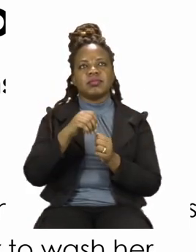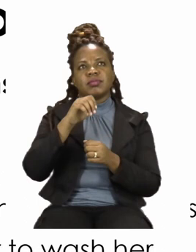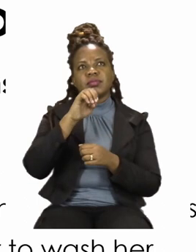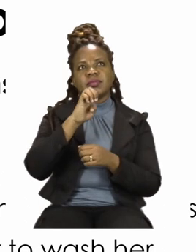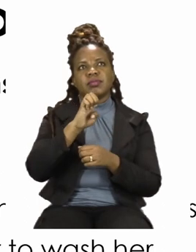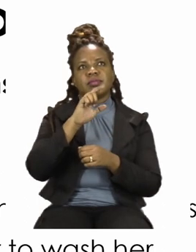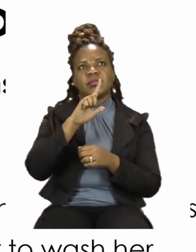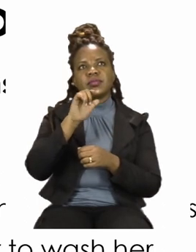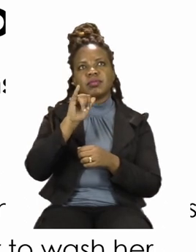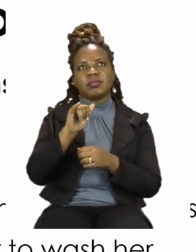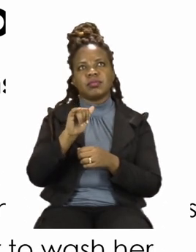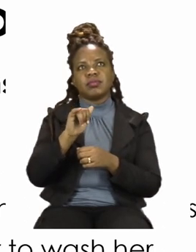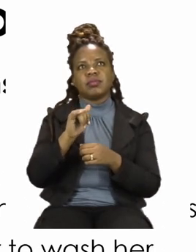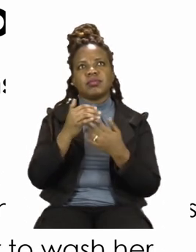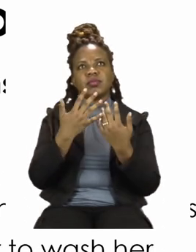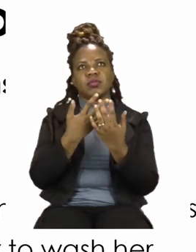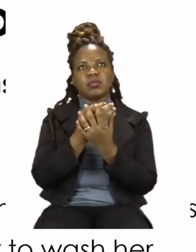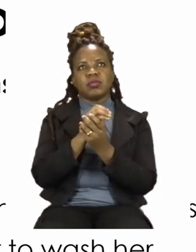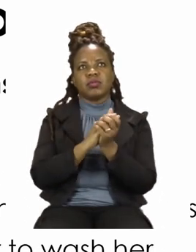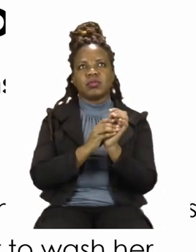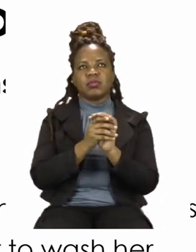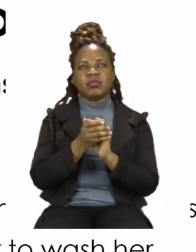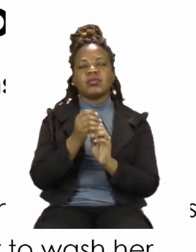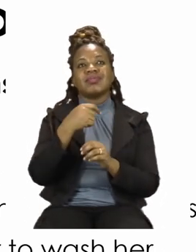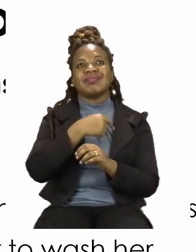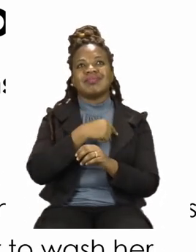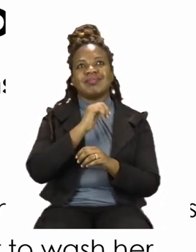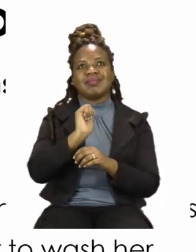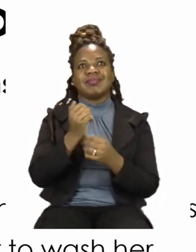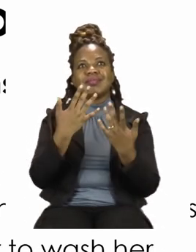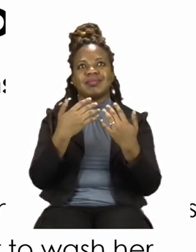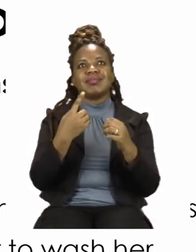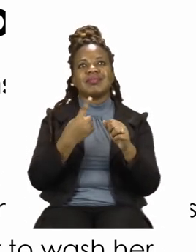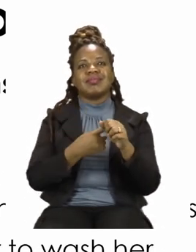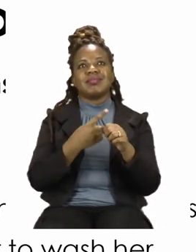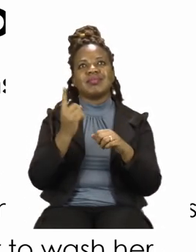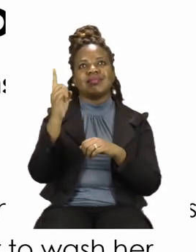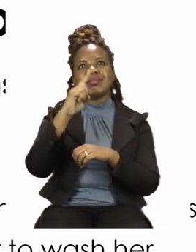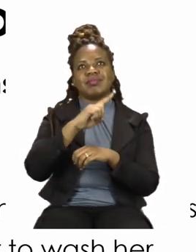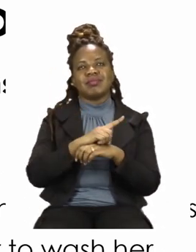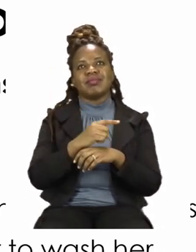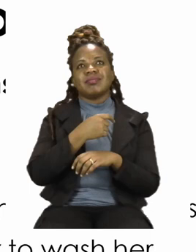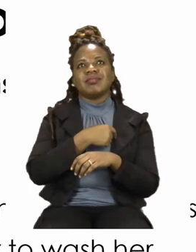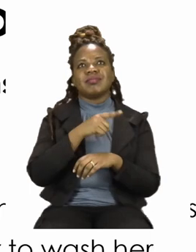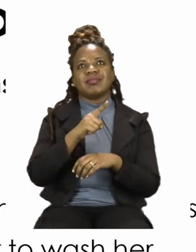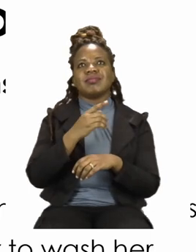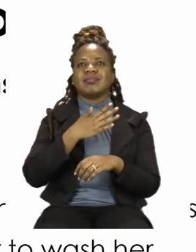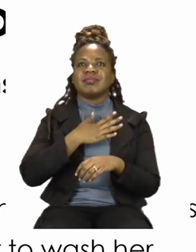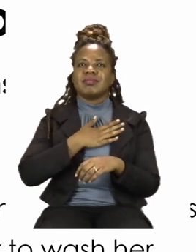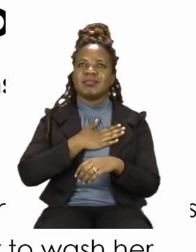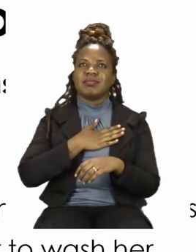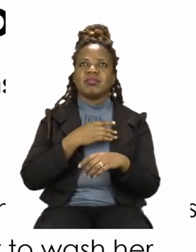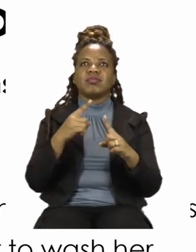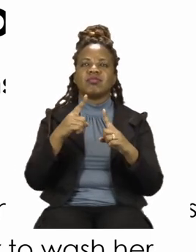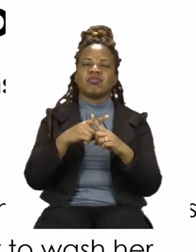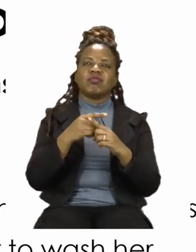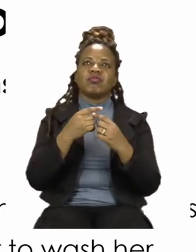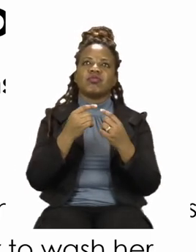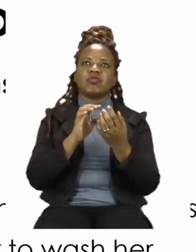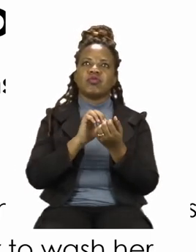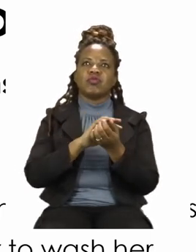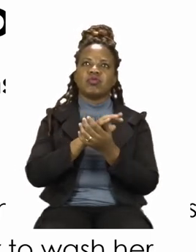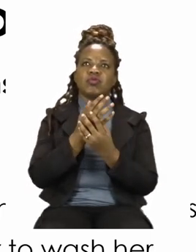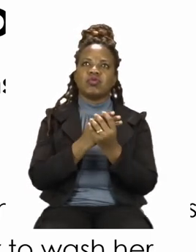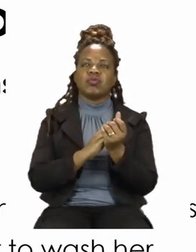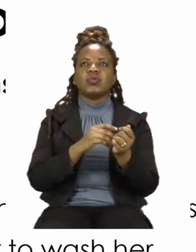Ellie washes her hands every day. She likes to wash her hands. She